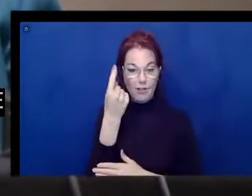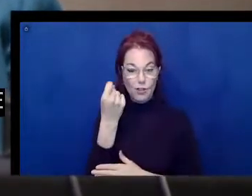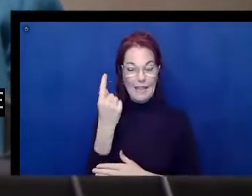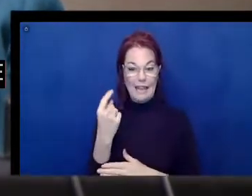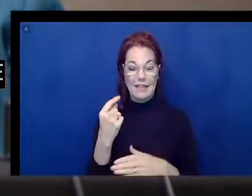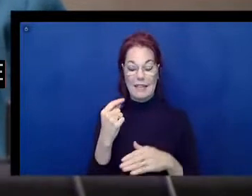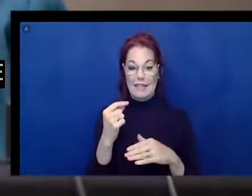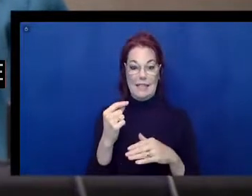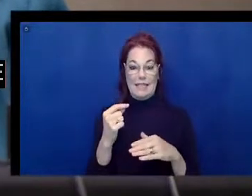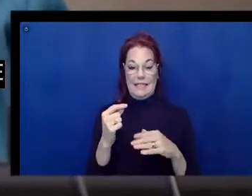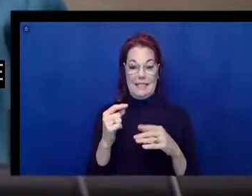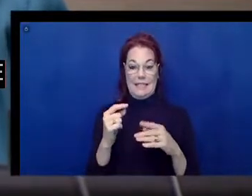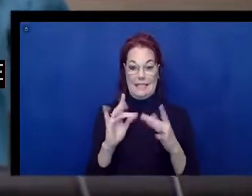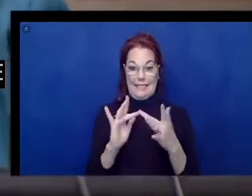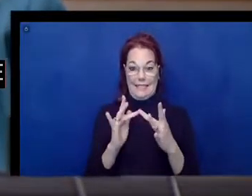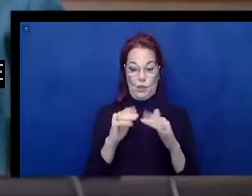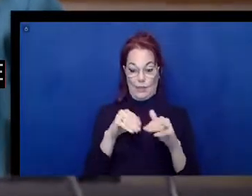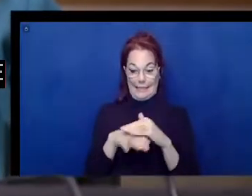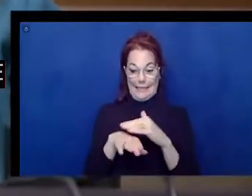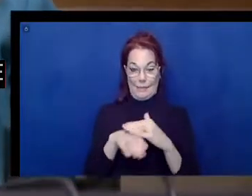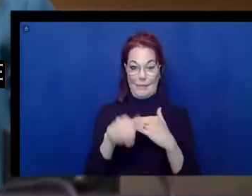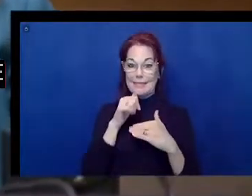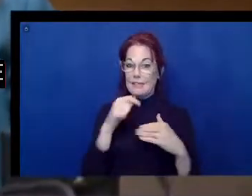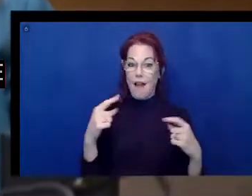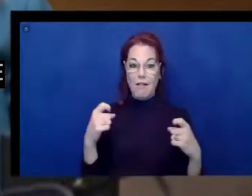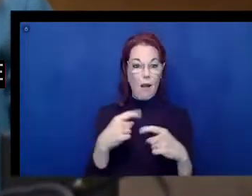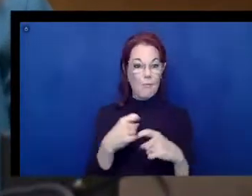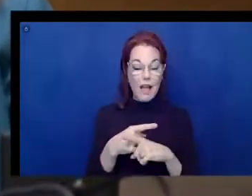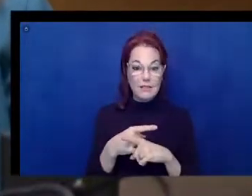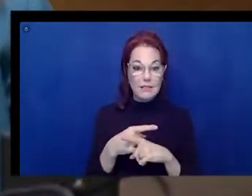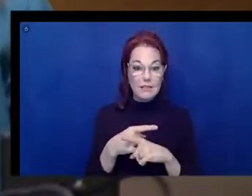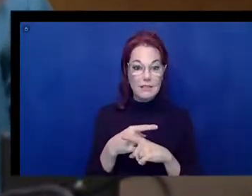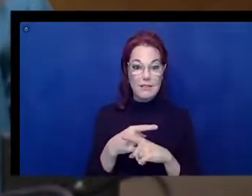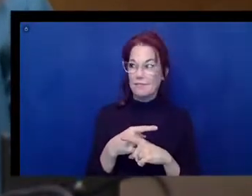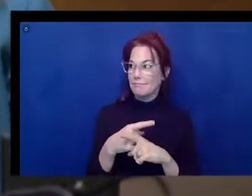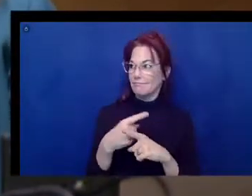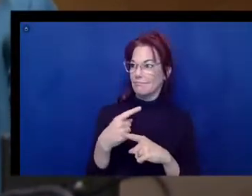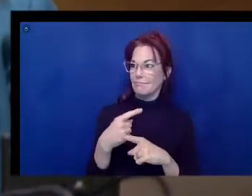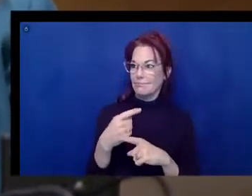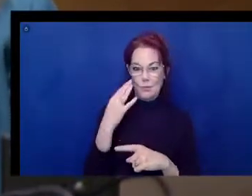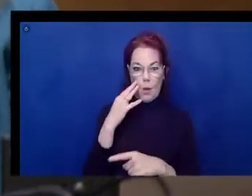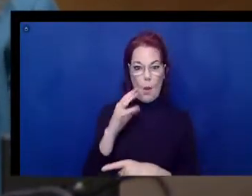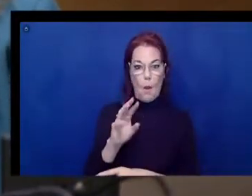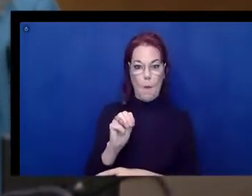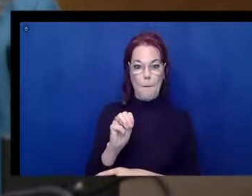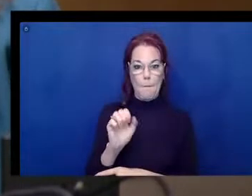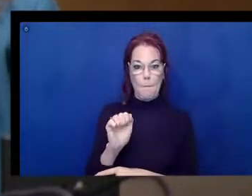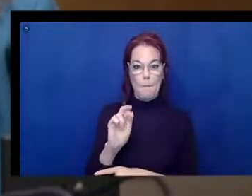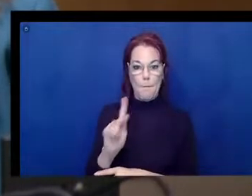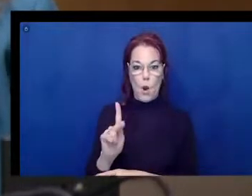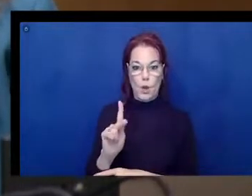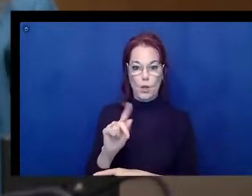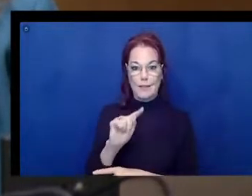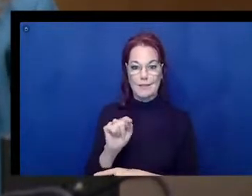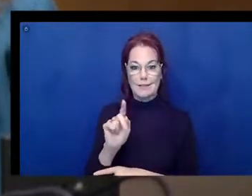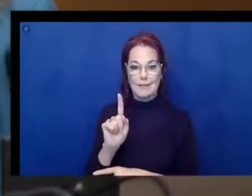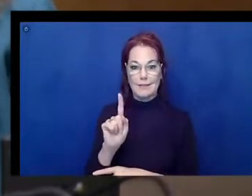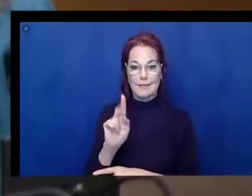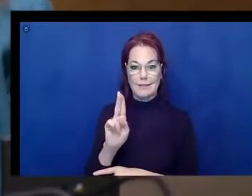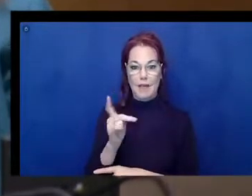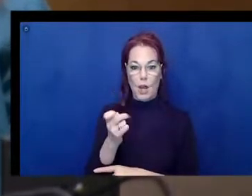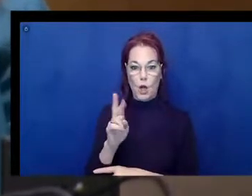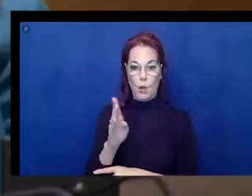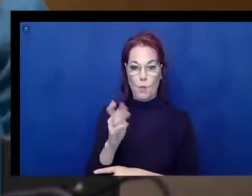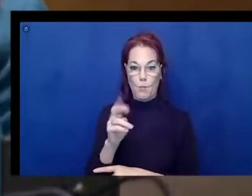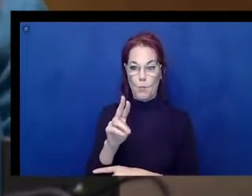technologically complex. It's been solved since Mark Zuckerberg was in high school. And Section 508 of the Rehabilitation Act has